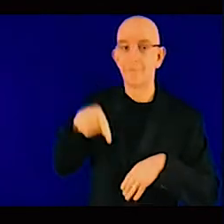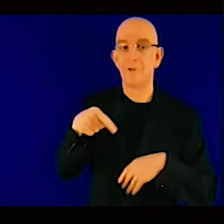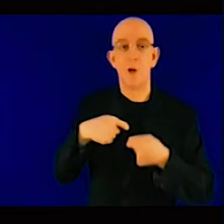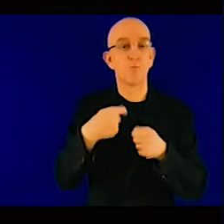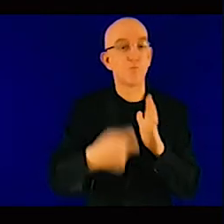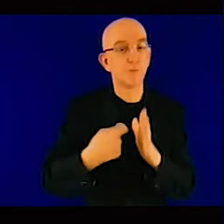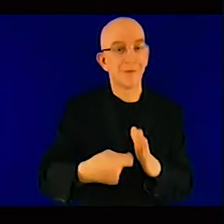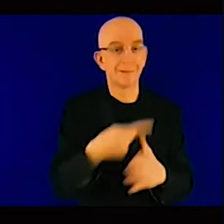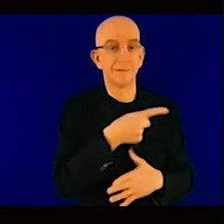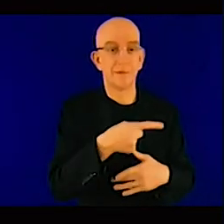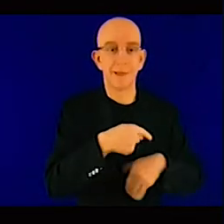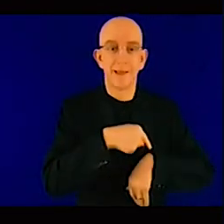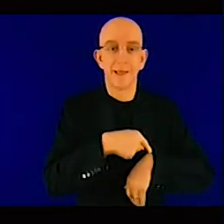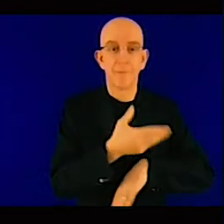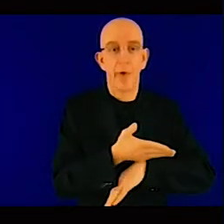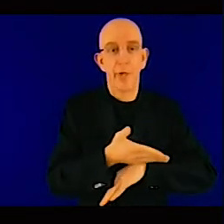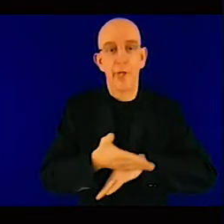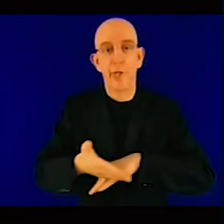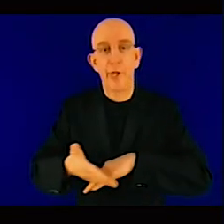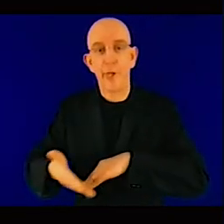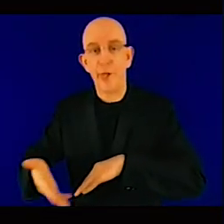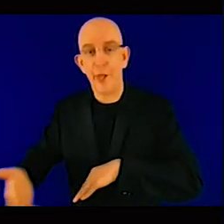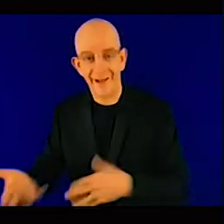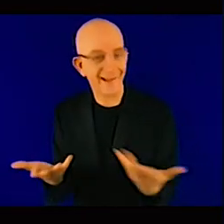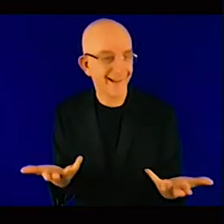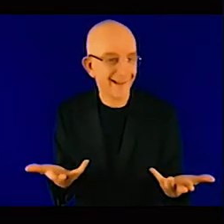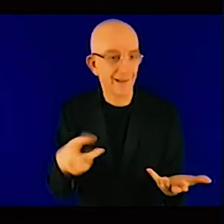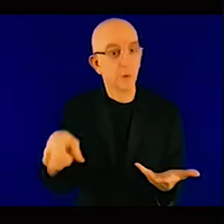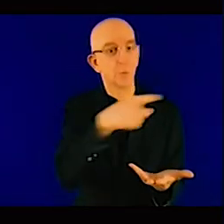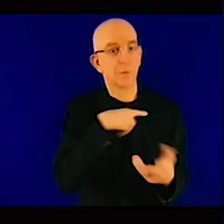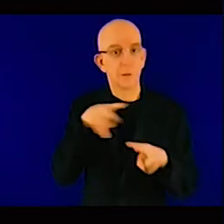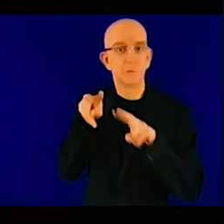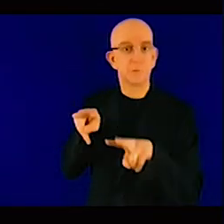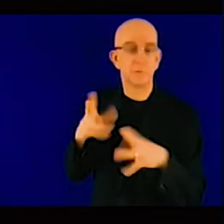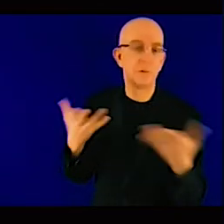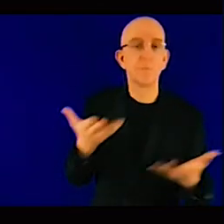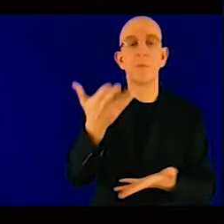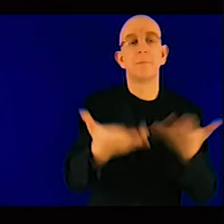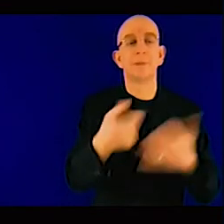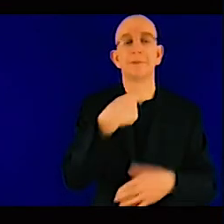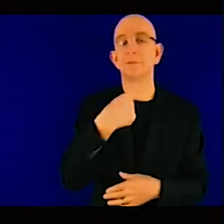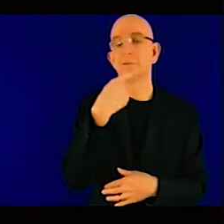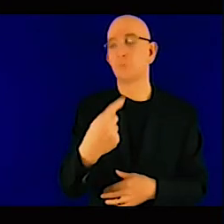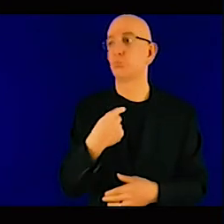your child will finish private school by the time that project is if you have the child at the same